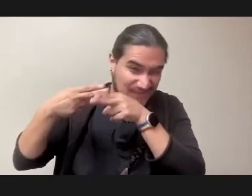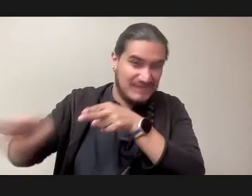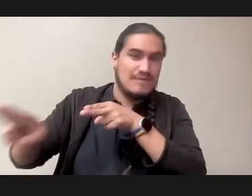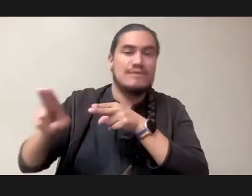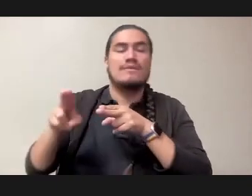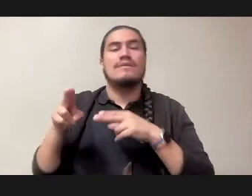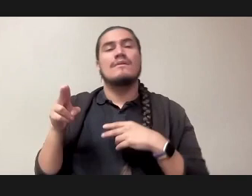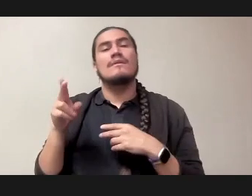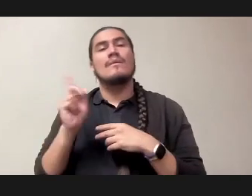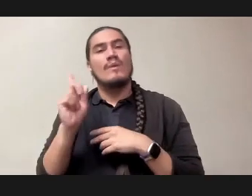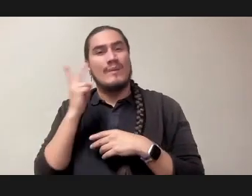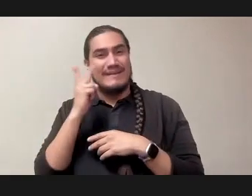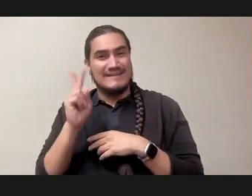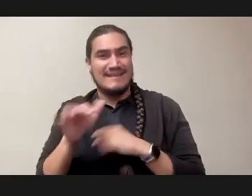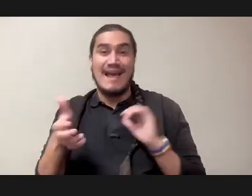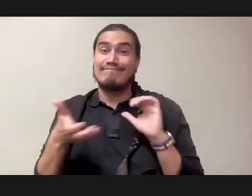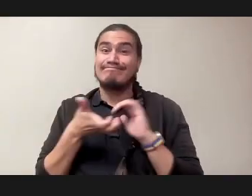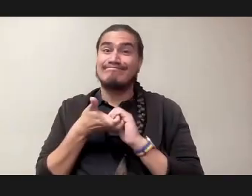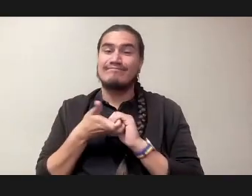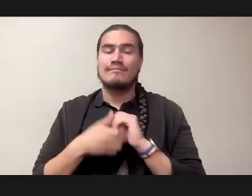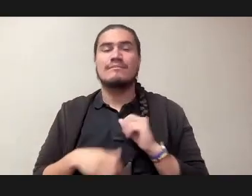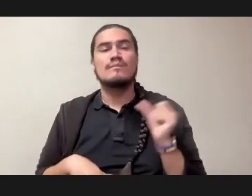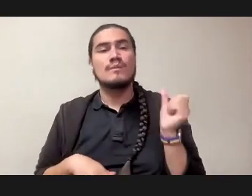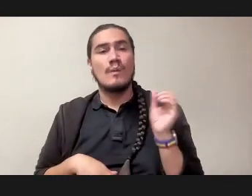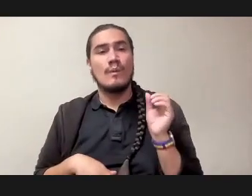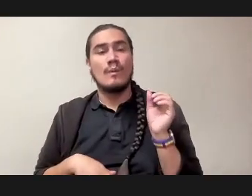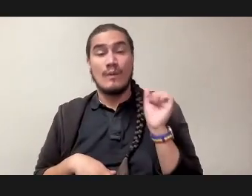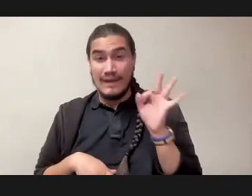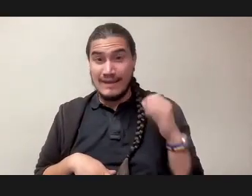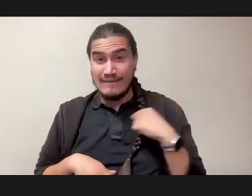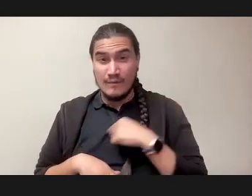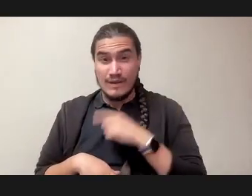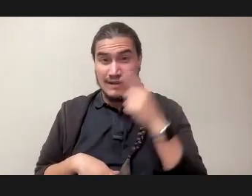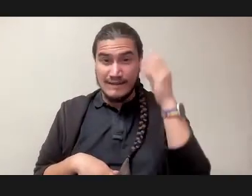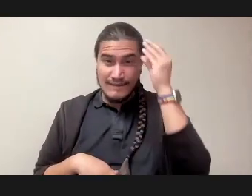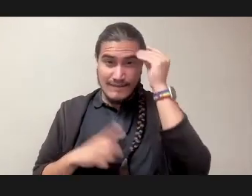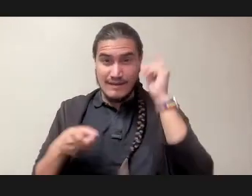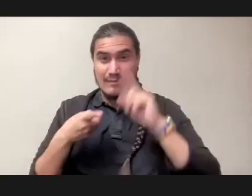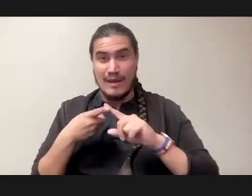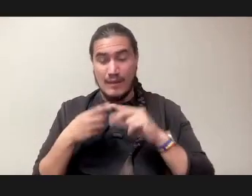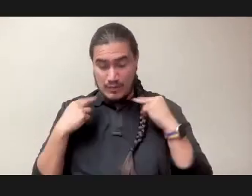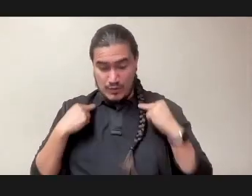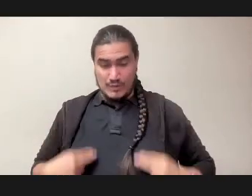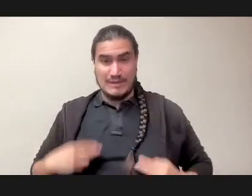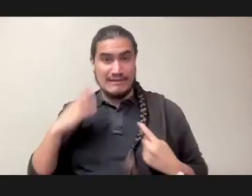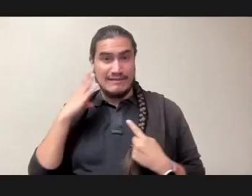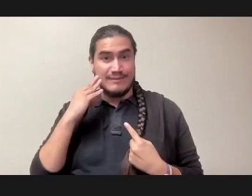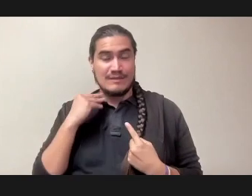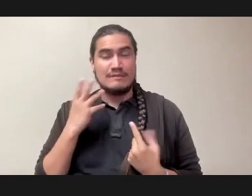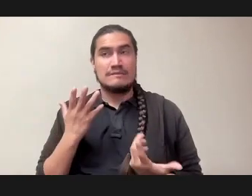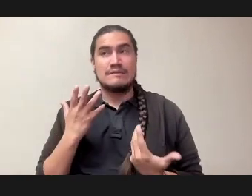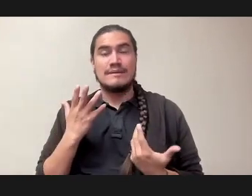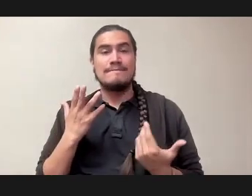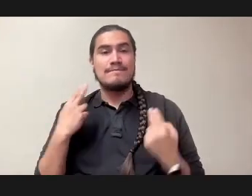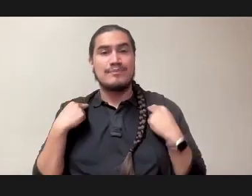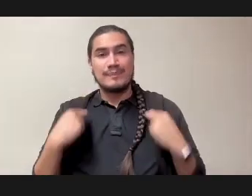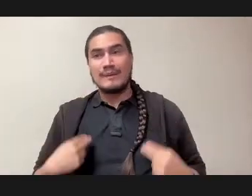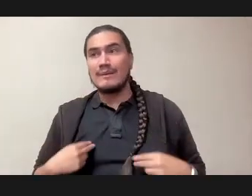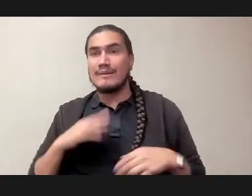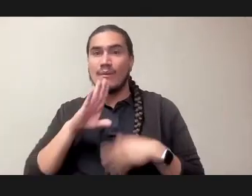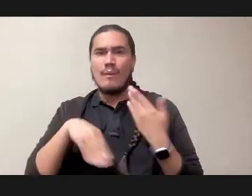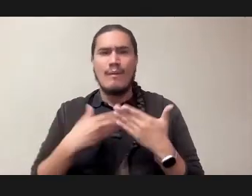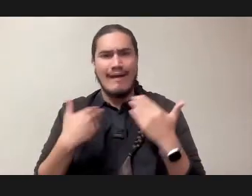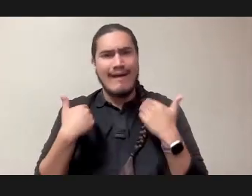So I think, if we think of ourselves as human beings, and we think of human beings as all having dignity,